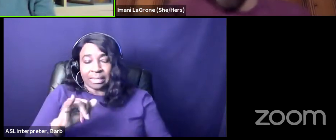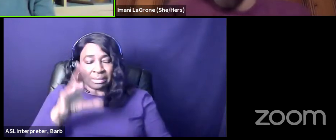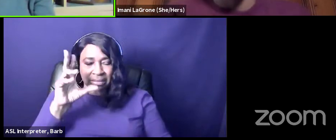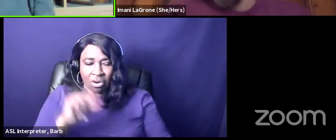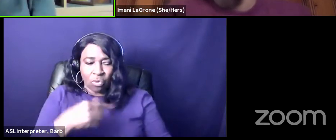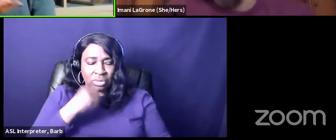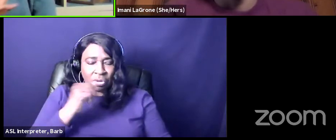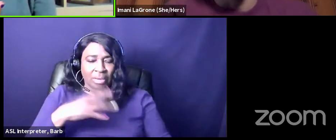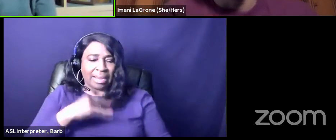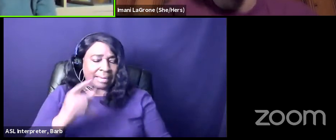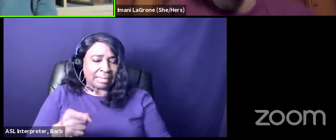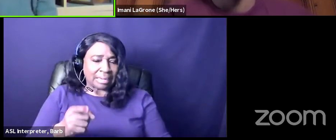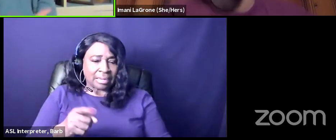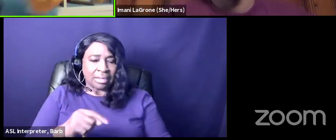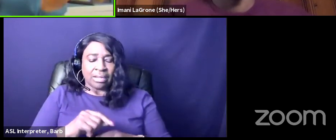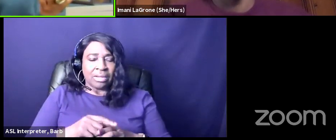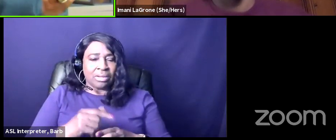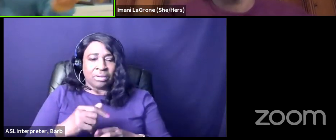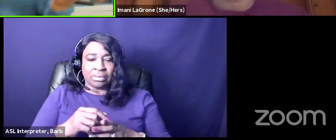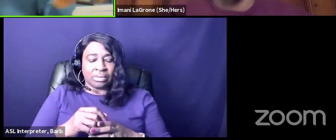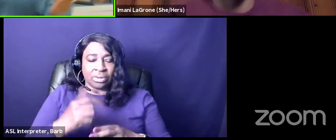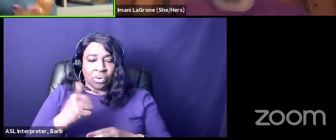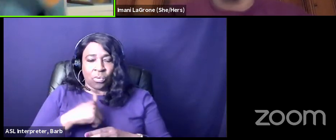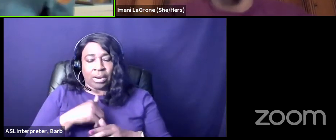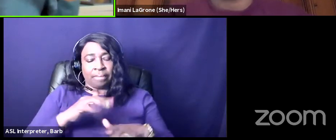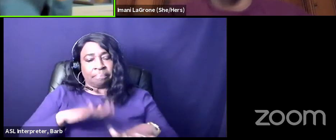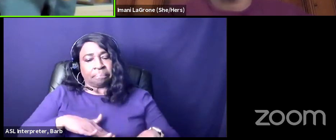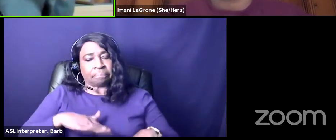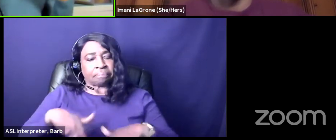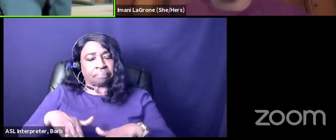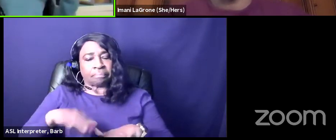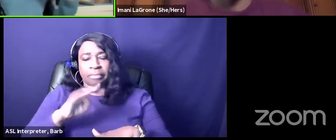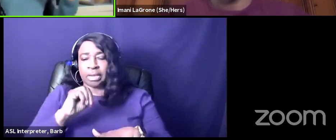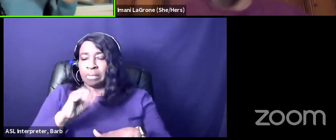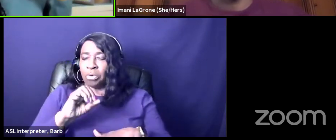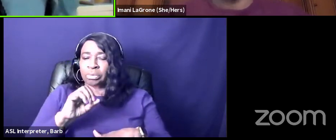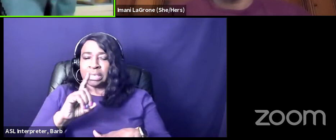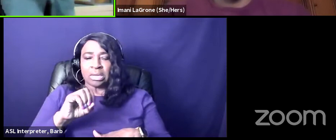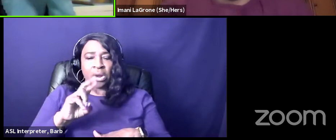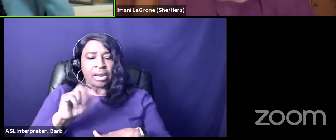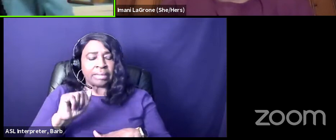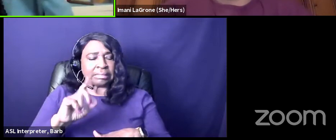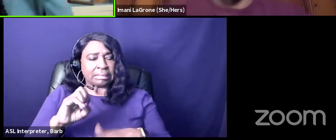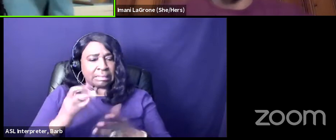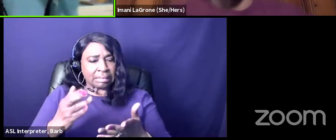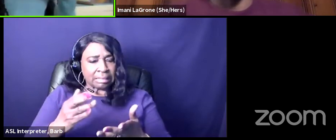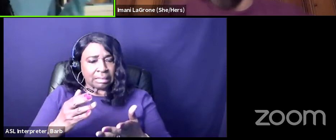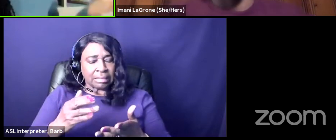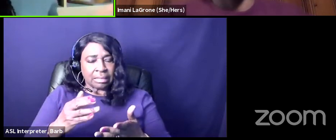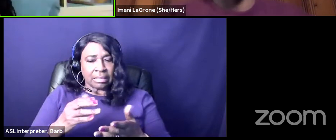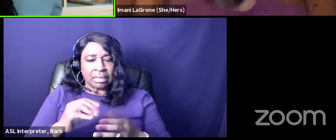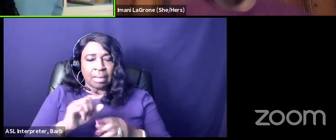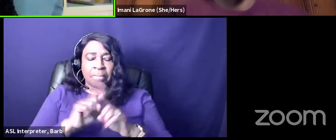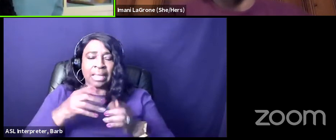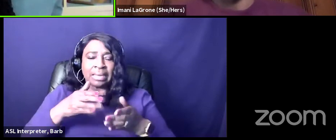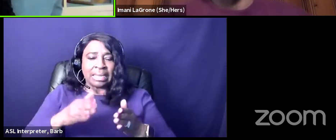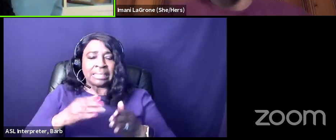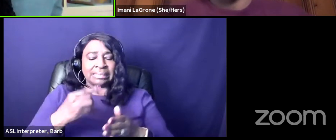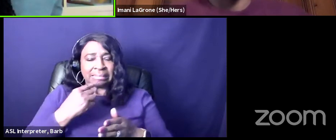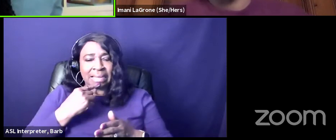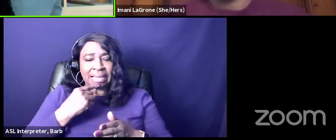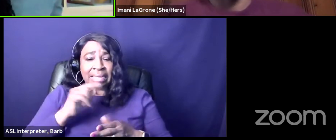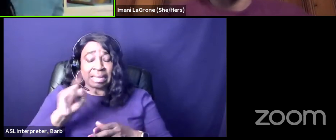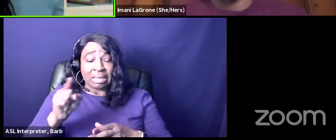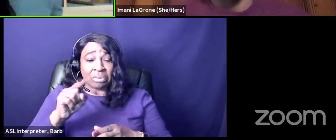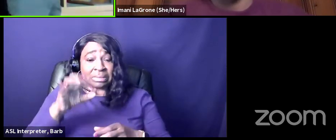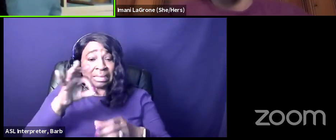ideas like we're not progressive we're we're moderate like so it's not even like you know that's the choice but let's just say he was selected